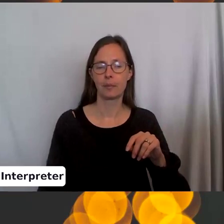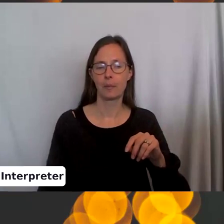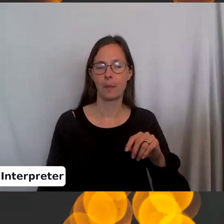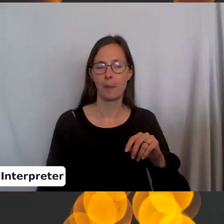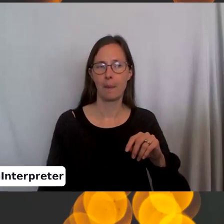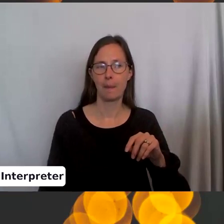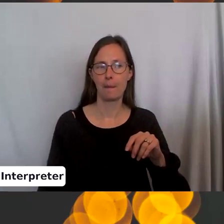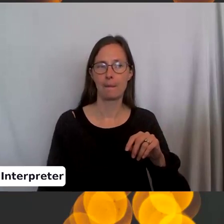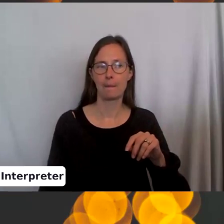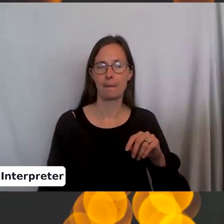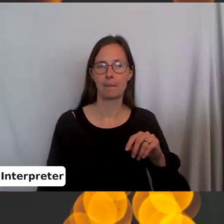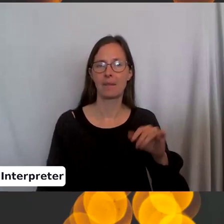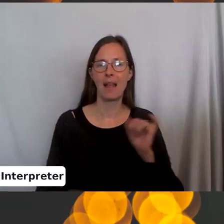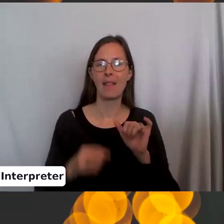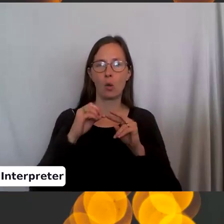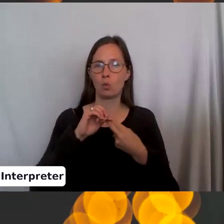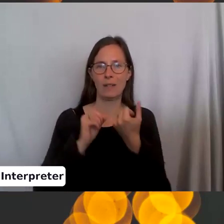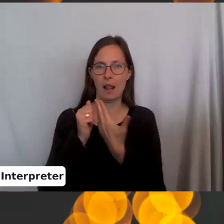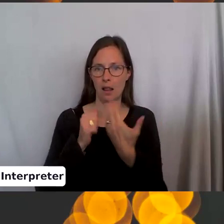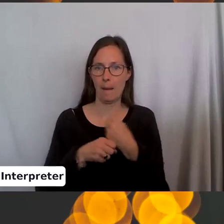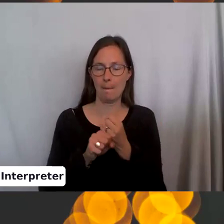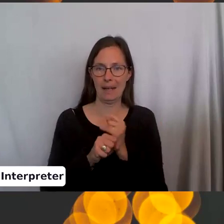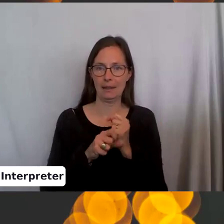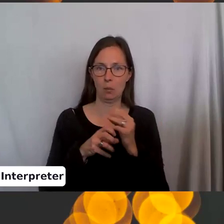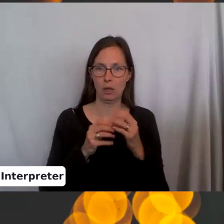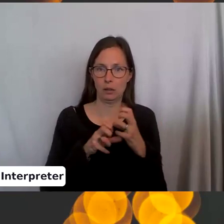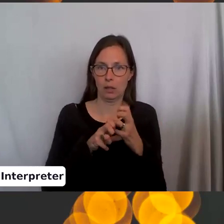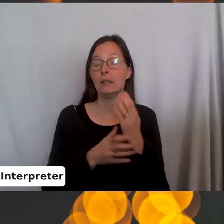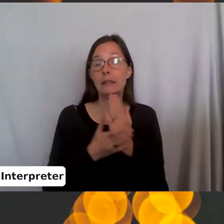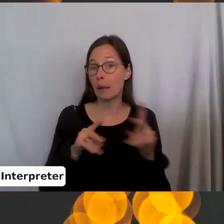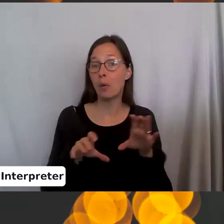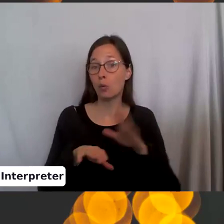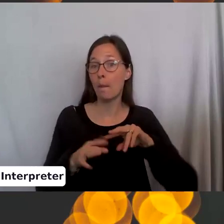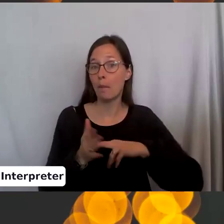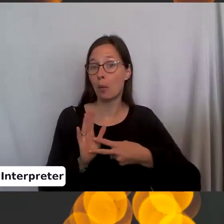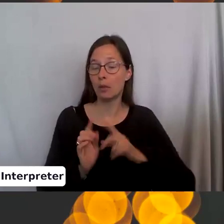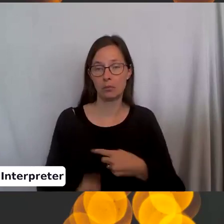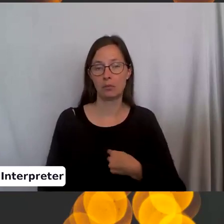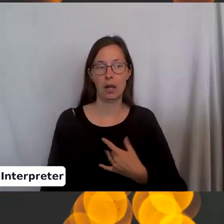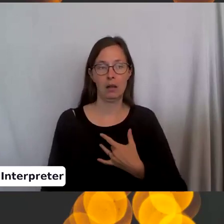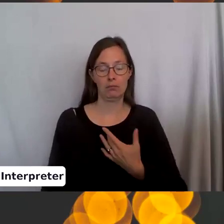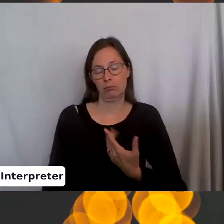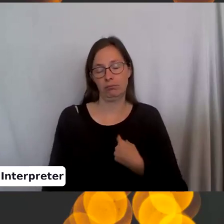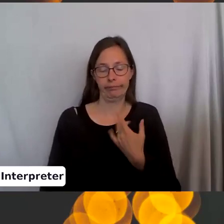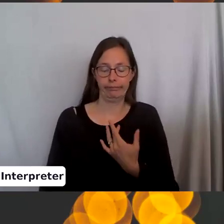It's, it's just like twisting anything. It makes it tighter. Some people do it on purpose. It just, I find it very tight.